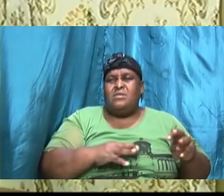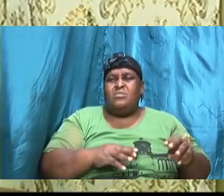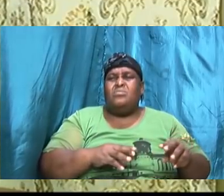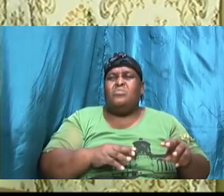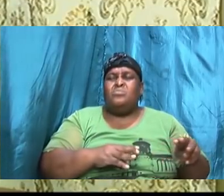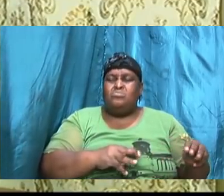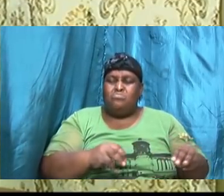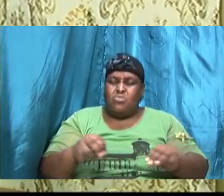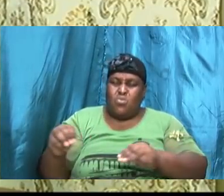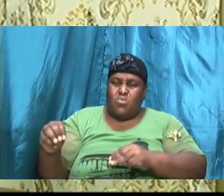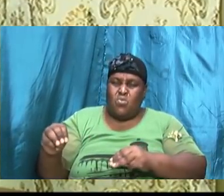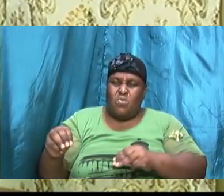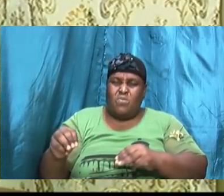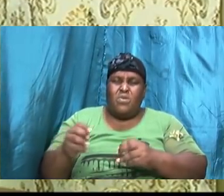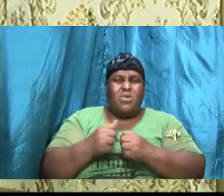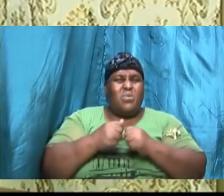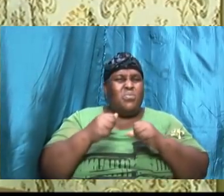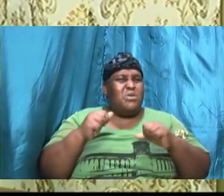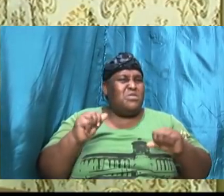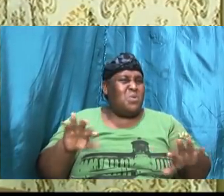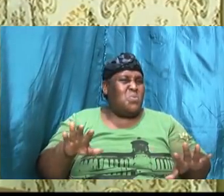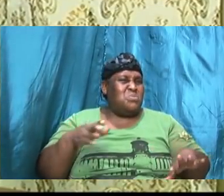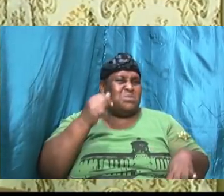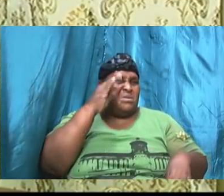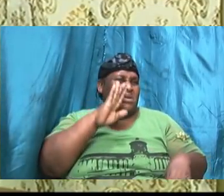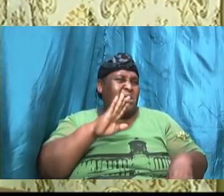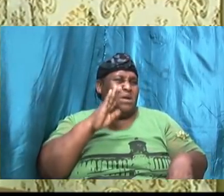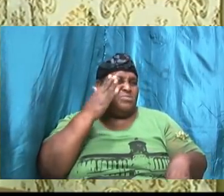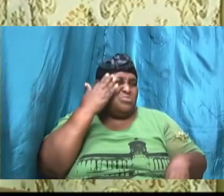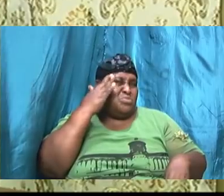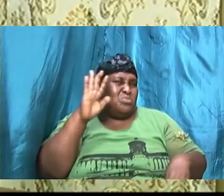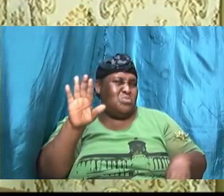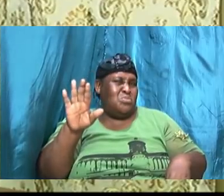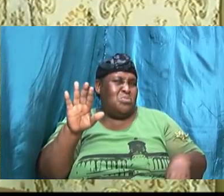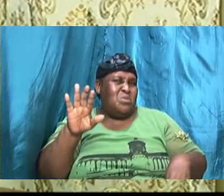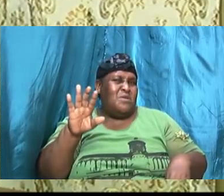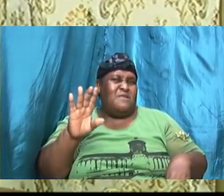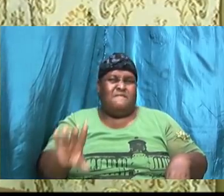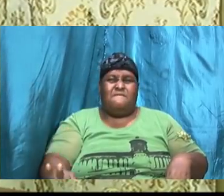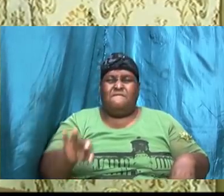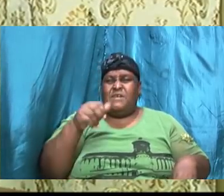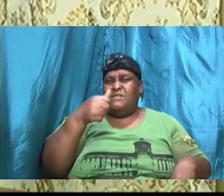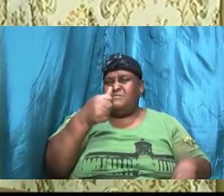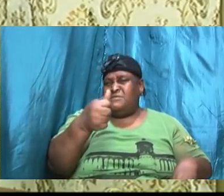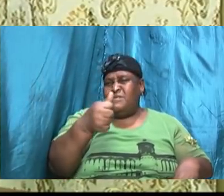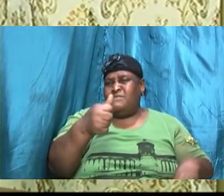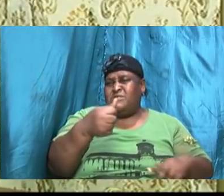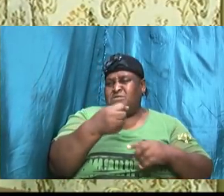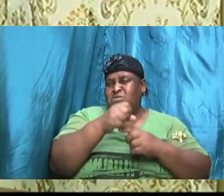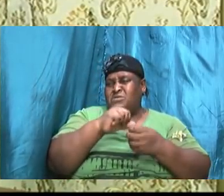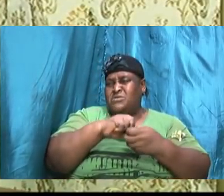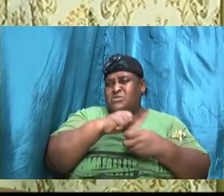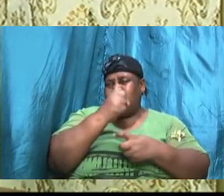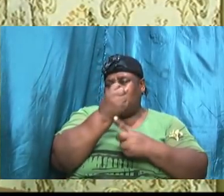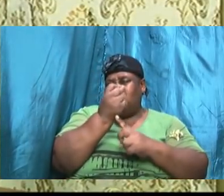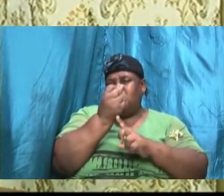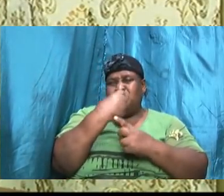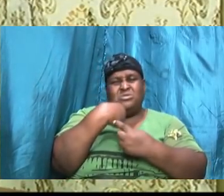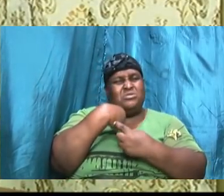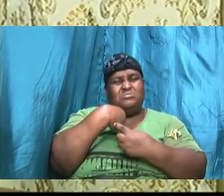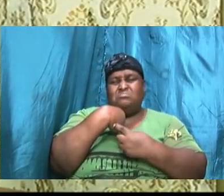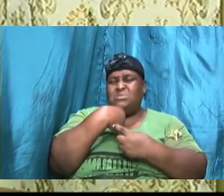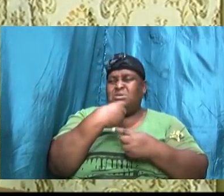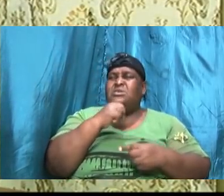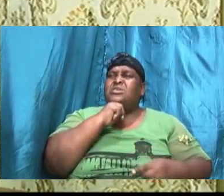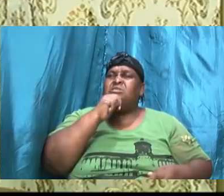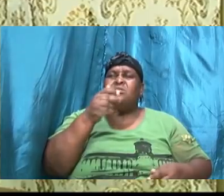find yourself in situations that sometimes are not welcome. And I, under the Holy Ghost